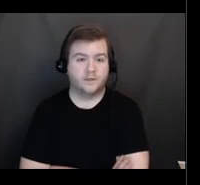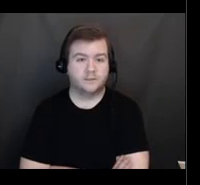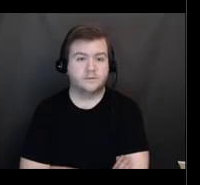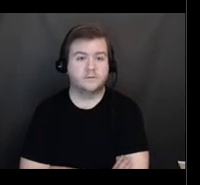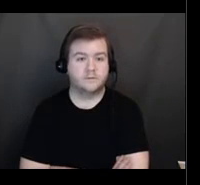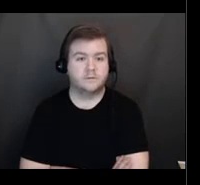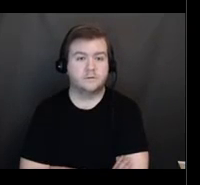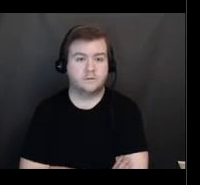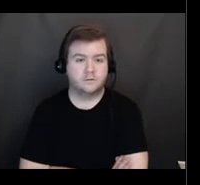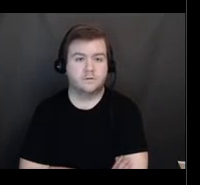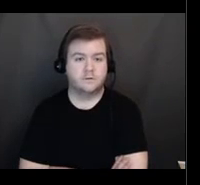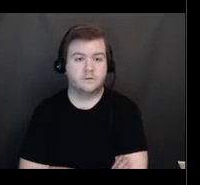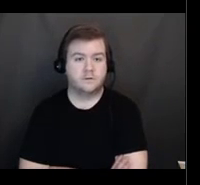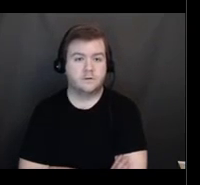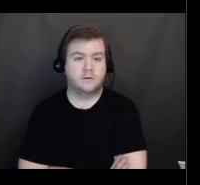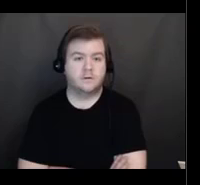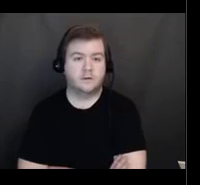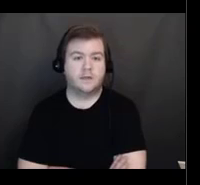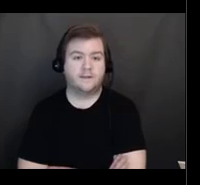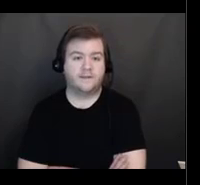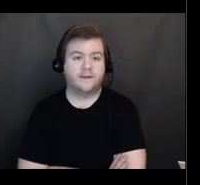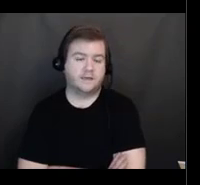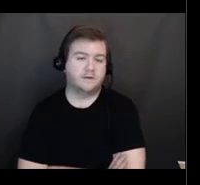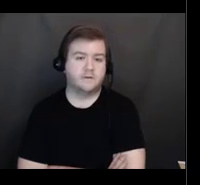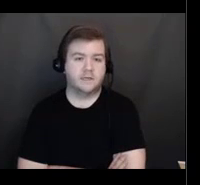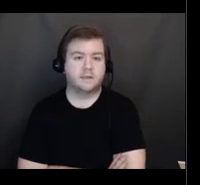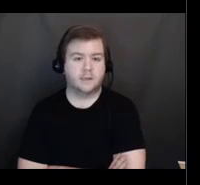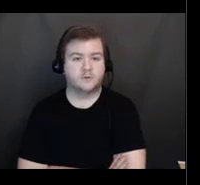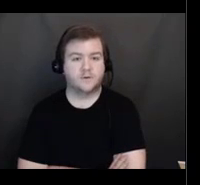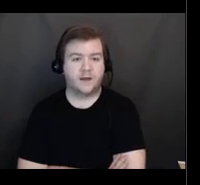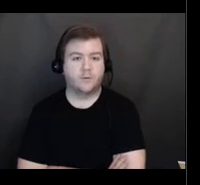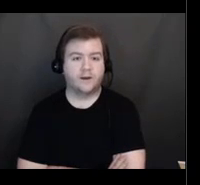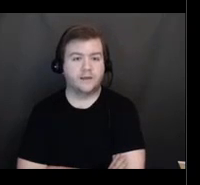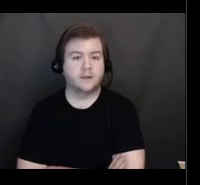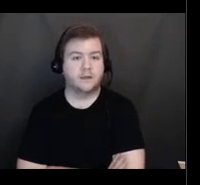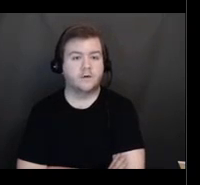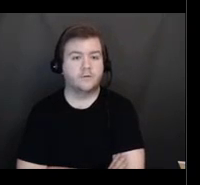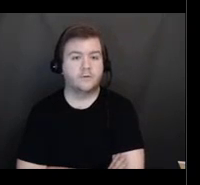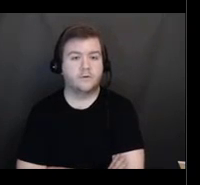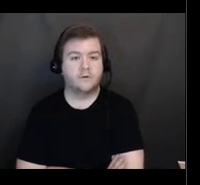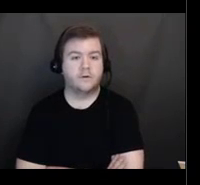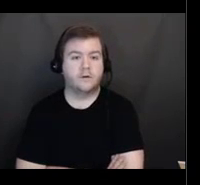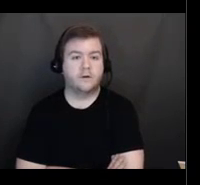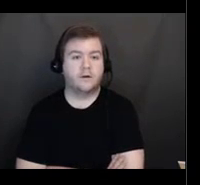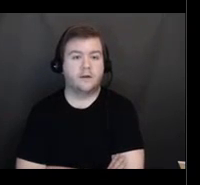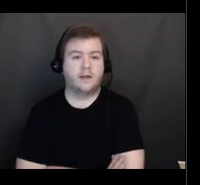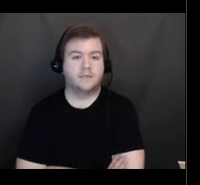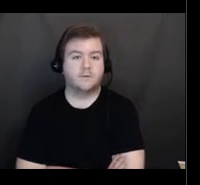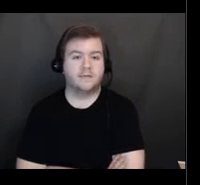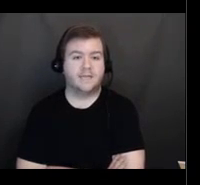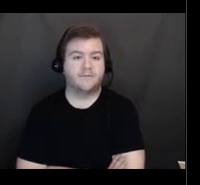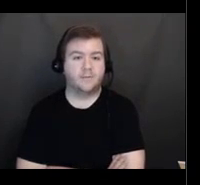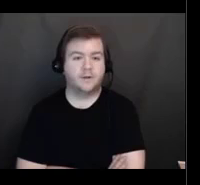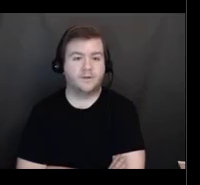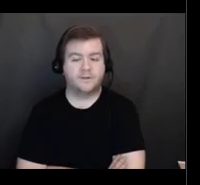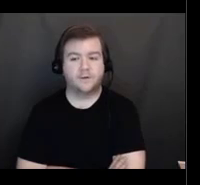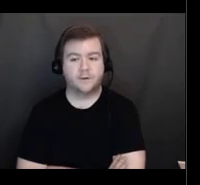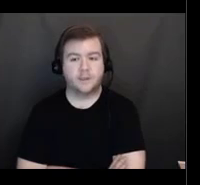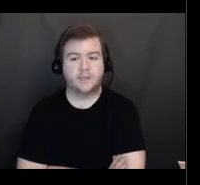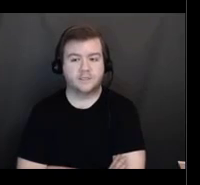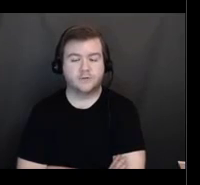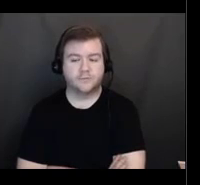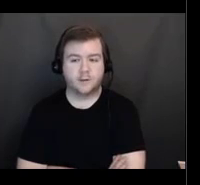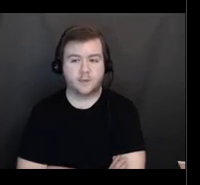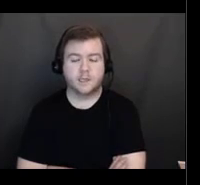-1-1 and then they can get scheduled that way. So I just wanted to let everyone know that